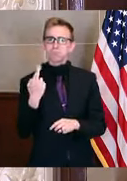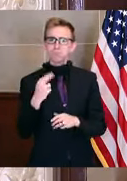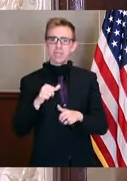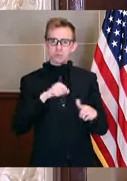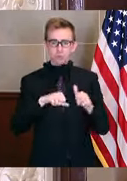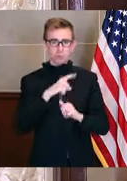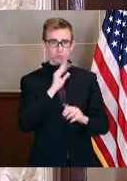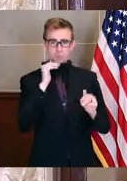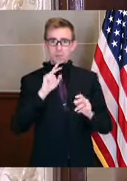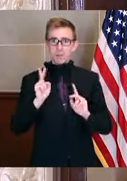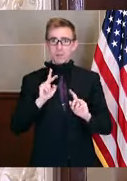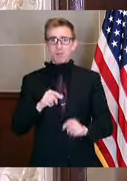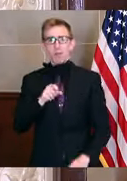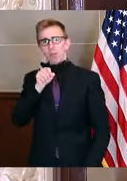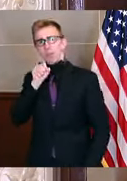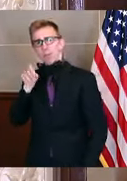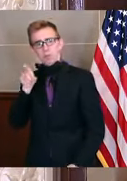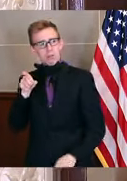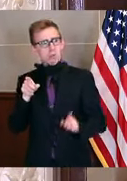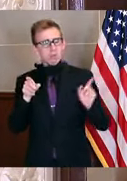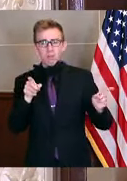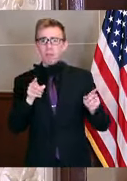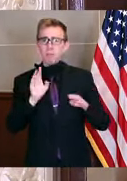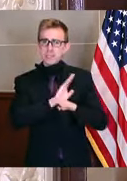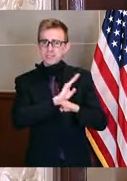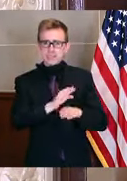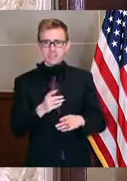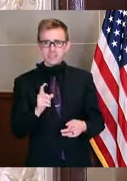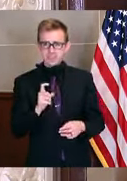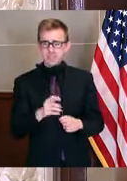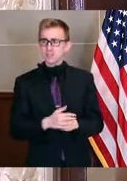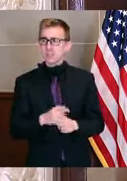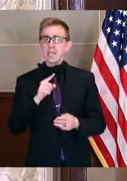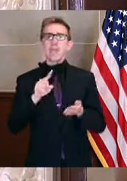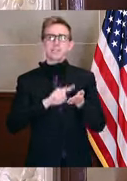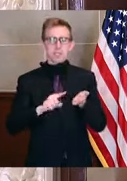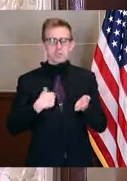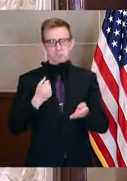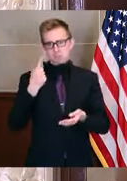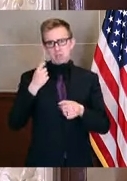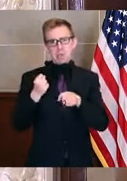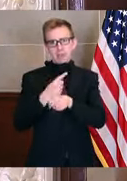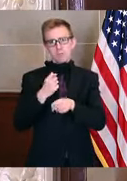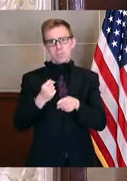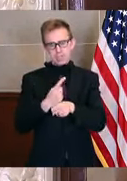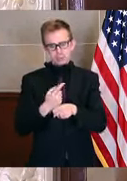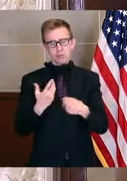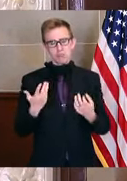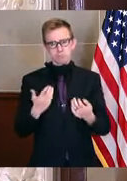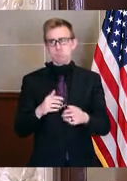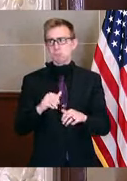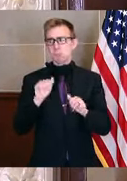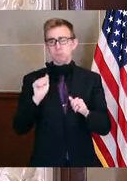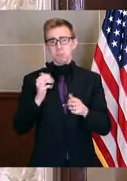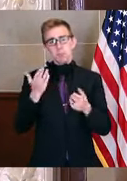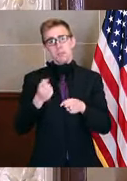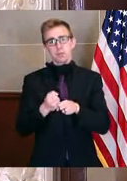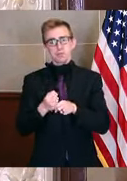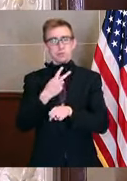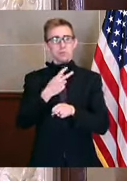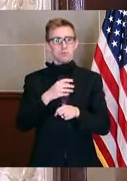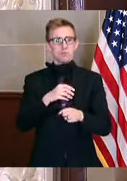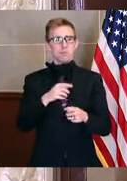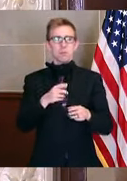expect people to report? And those tests, those inspections, I understand, are annual. They might be biannual or annual,